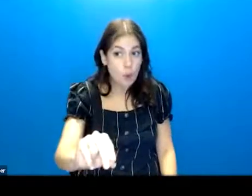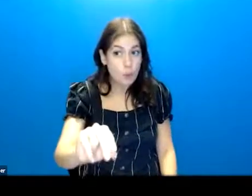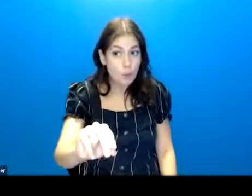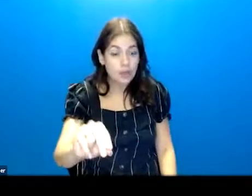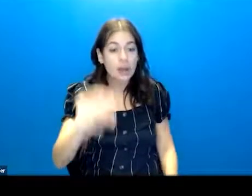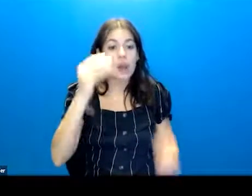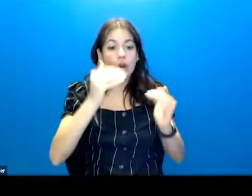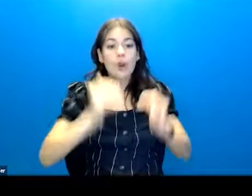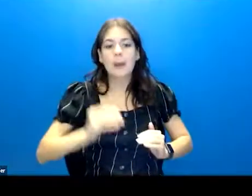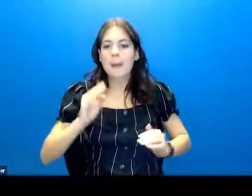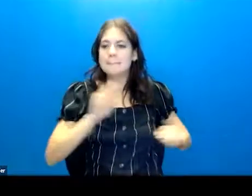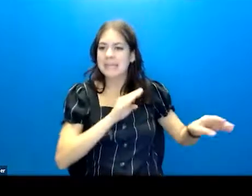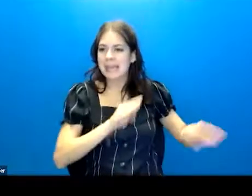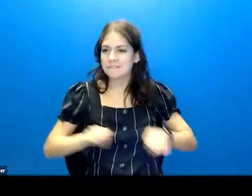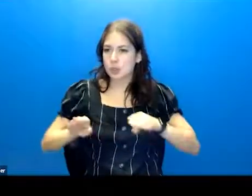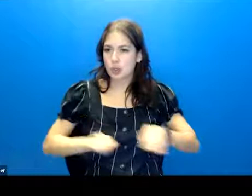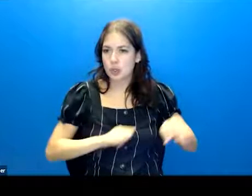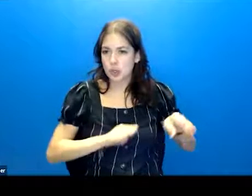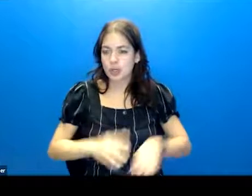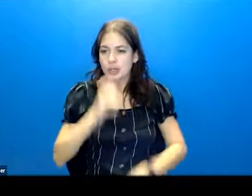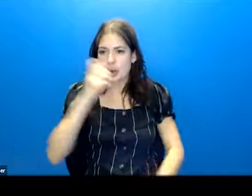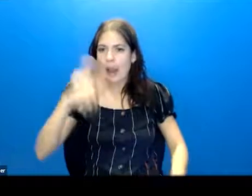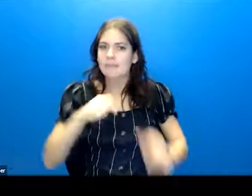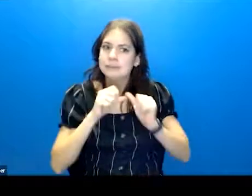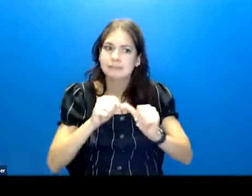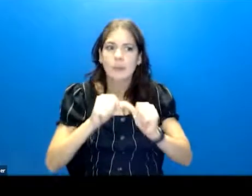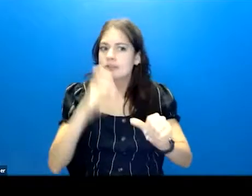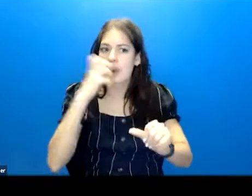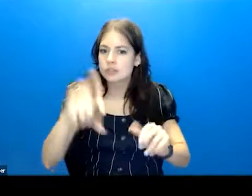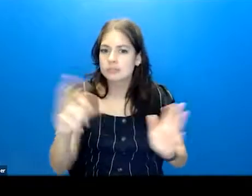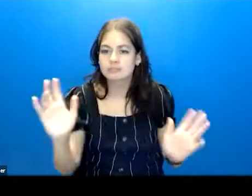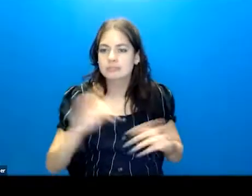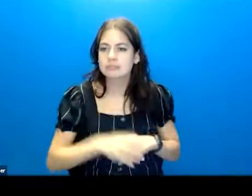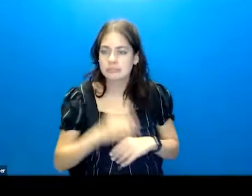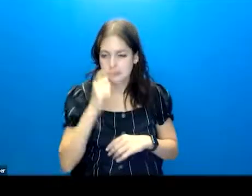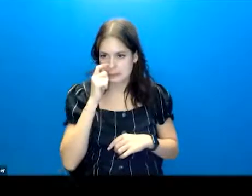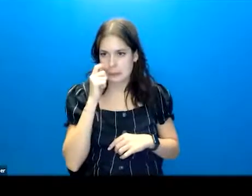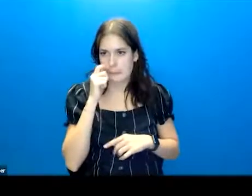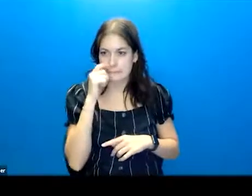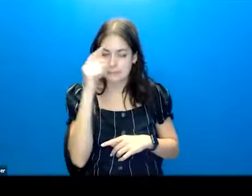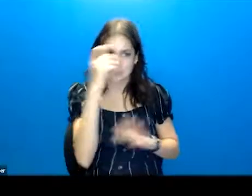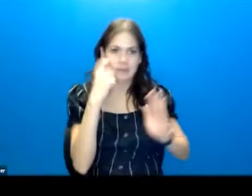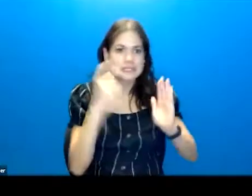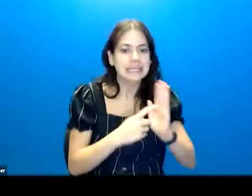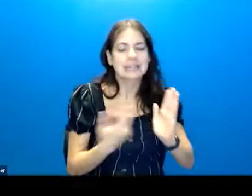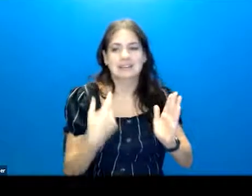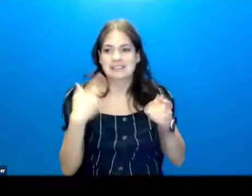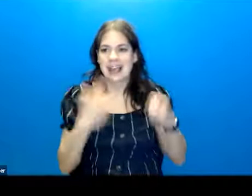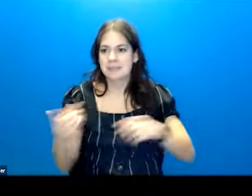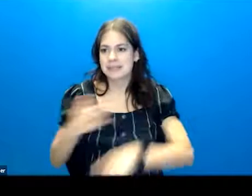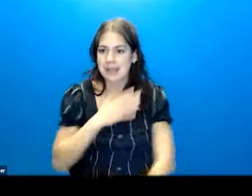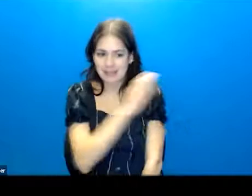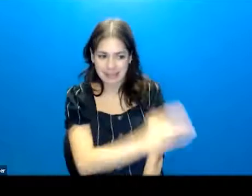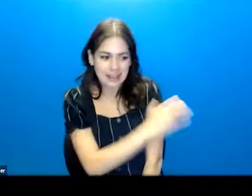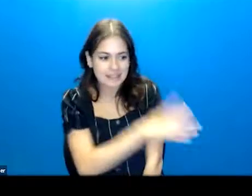go to behavior. You don't have to keep going. Okay. Because what I see happens in my clinic is